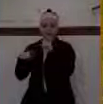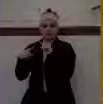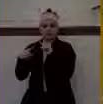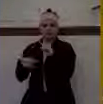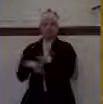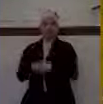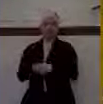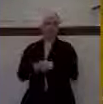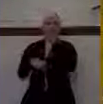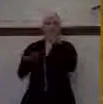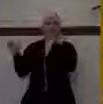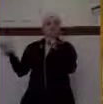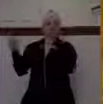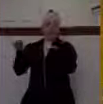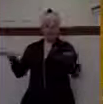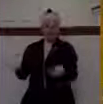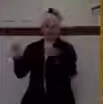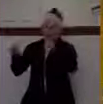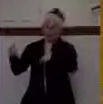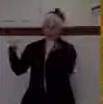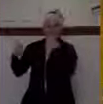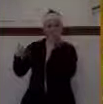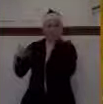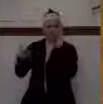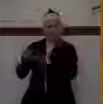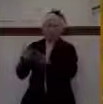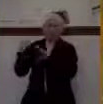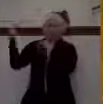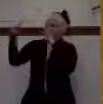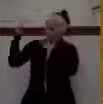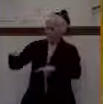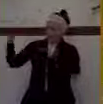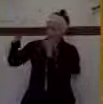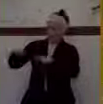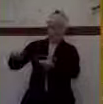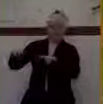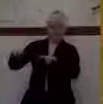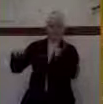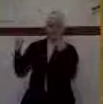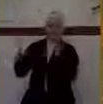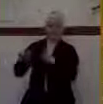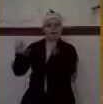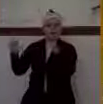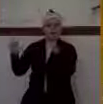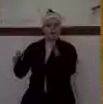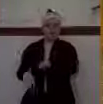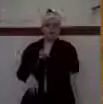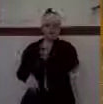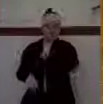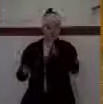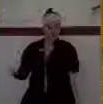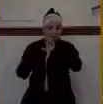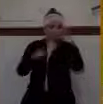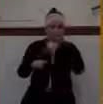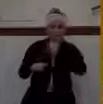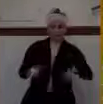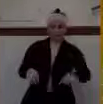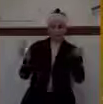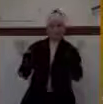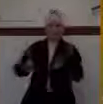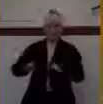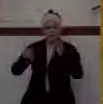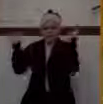This was a low point in the nation of Judah and the kingdom of David. Rehoboam had led the people into